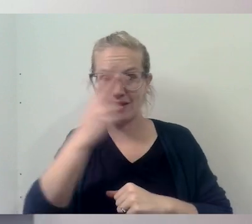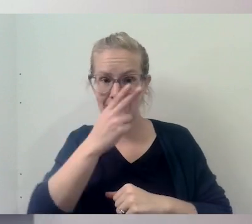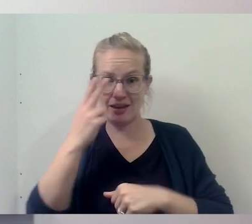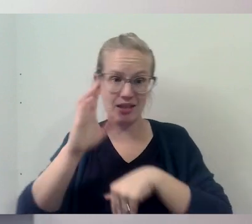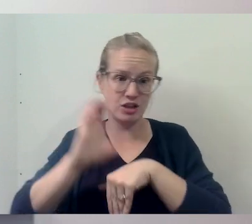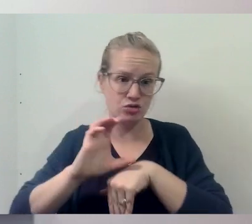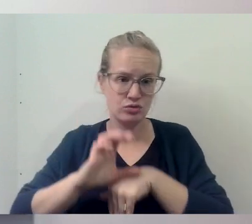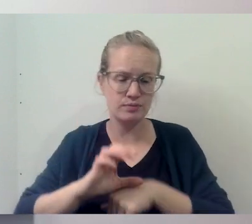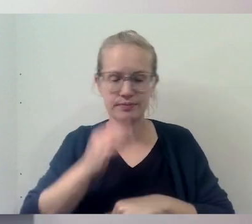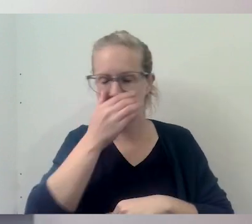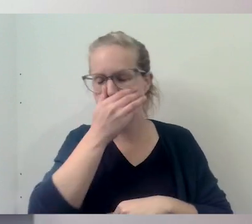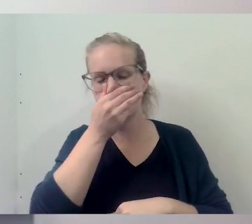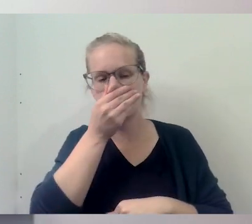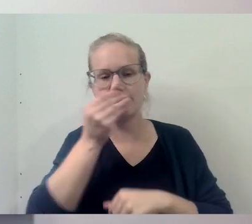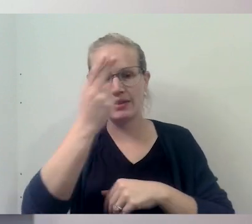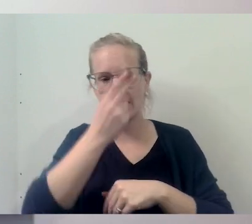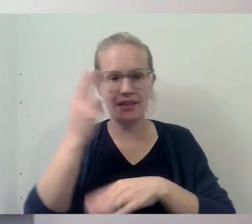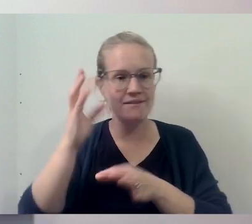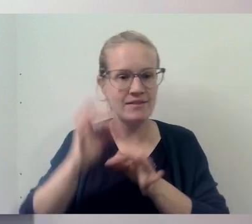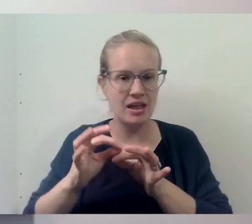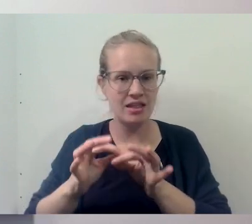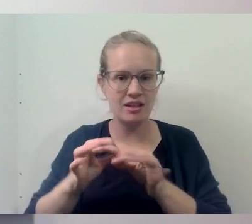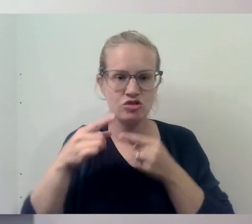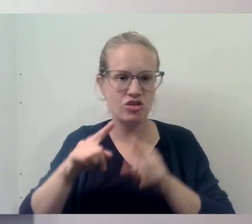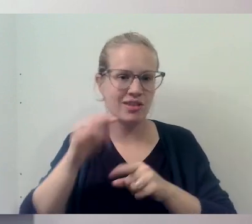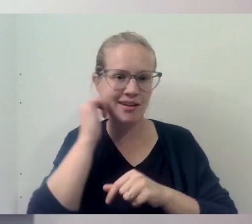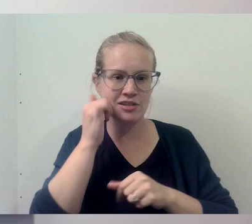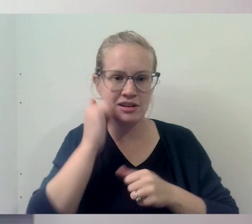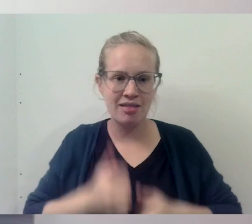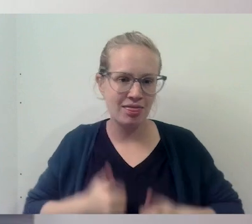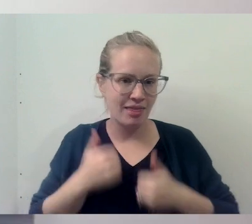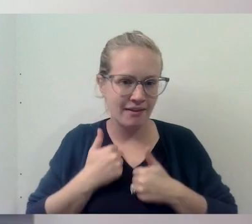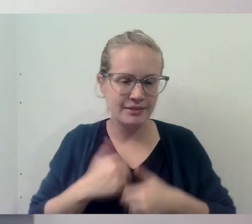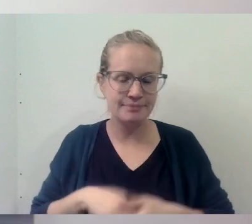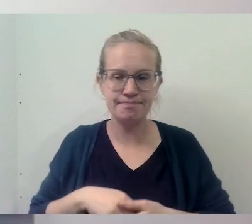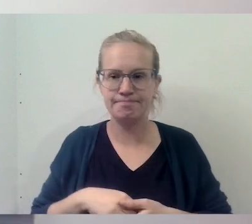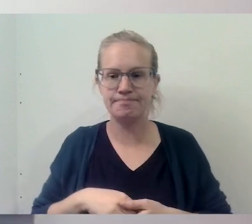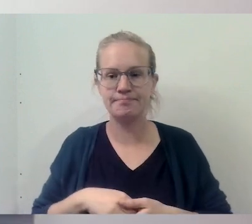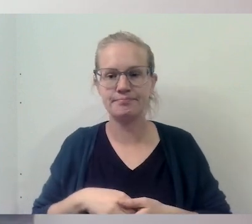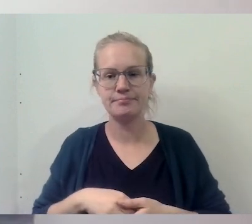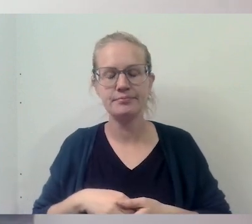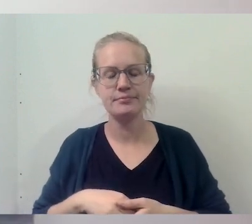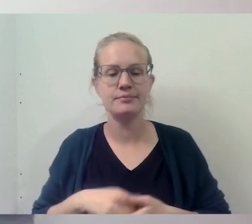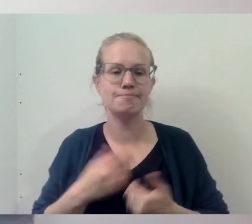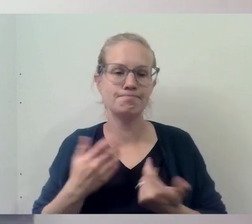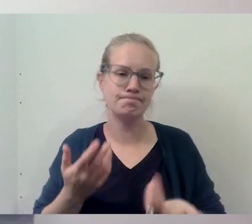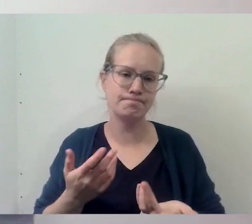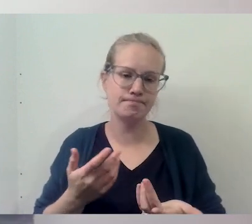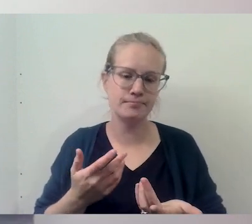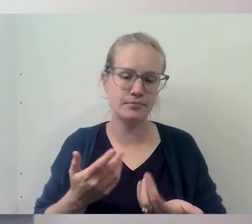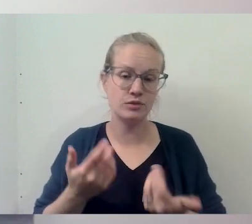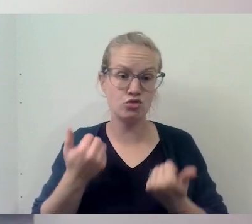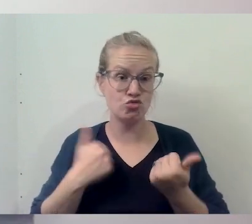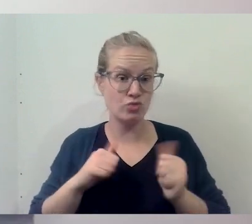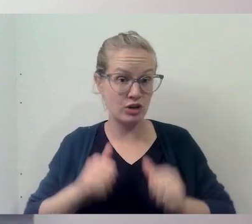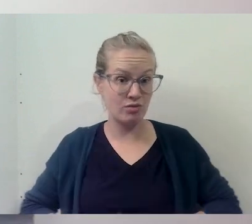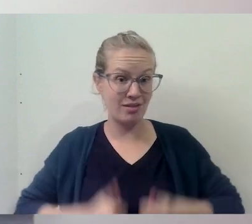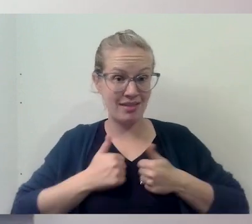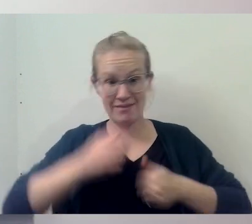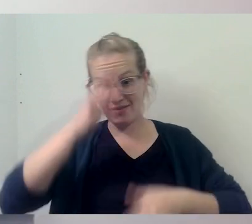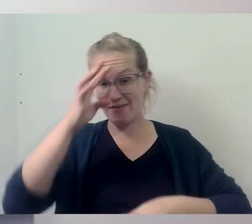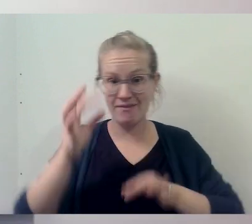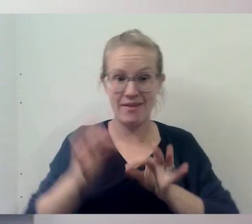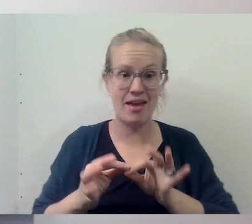faith, um, in their day-to-day lives. Um, um, whether it has to do with trying to live out their